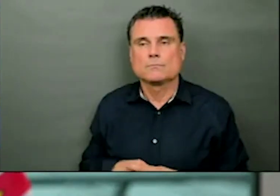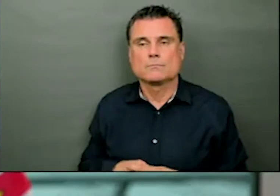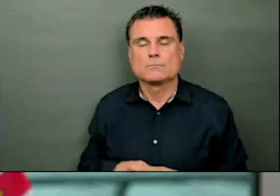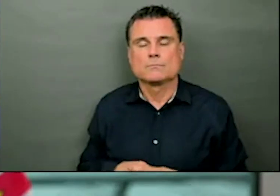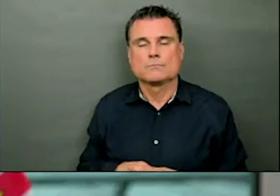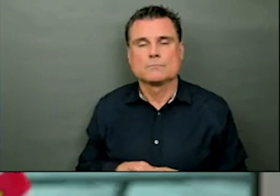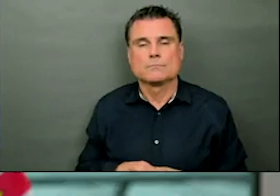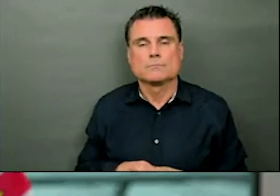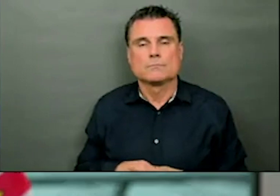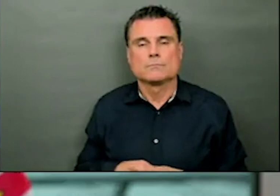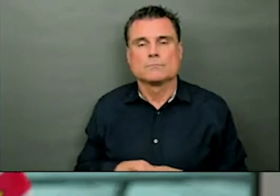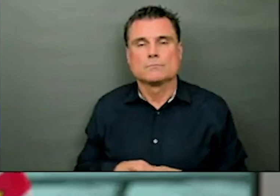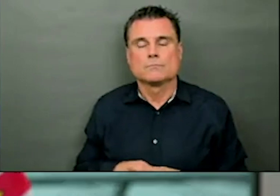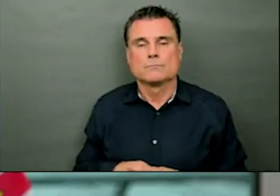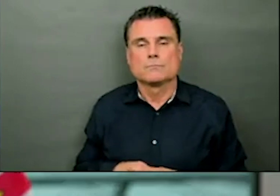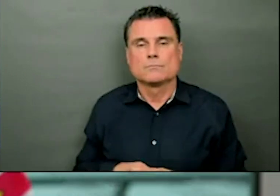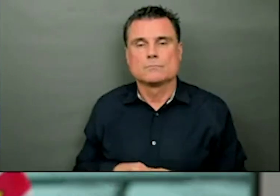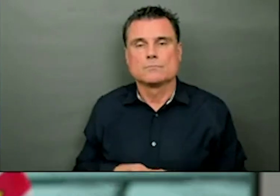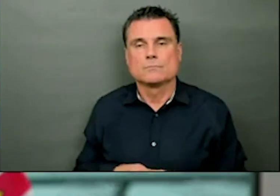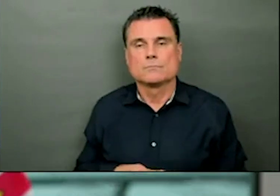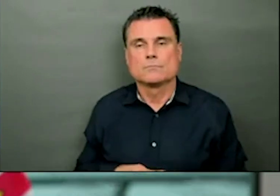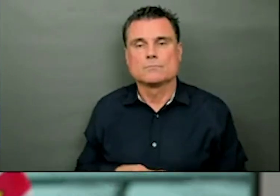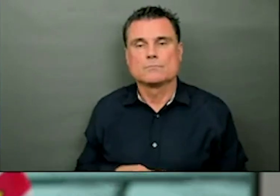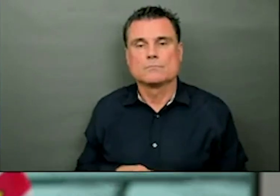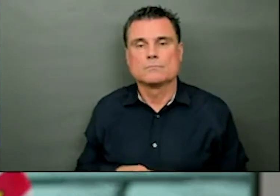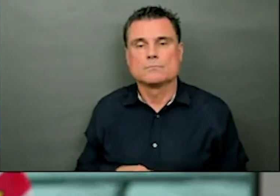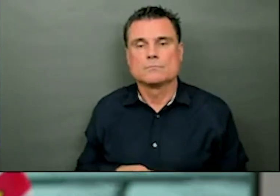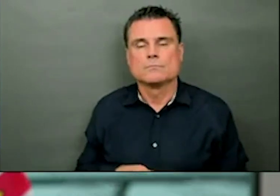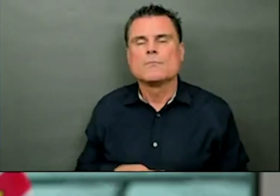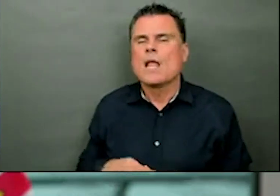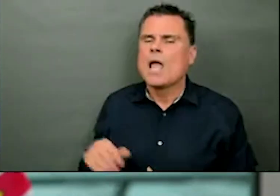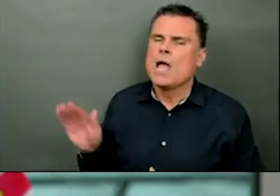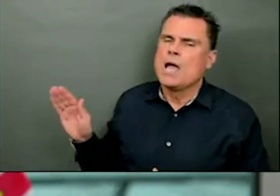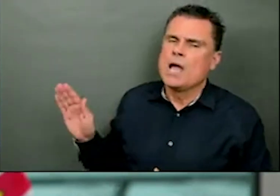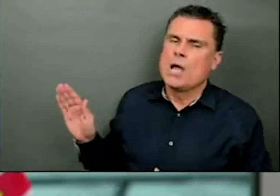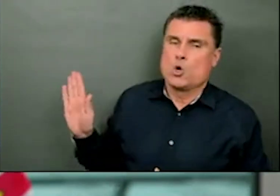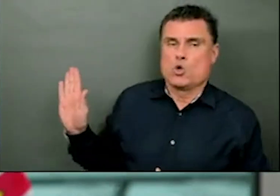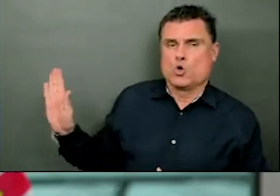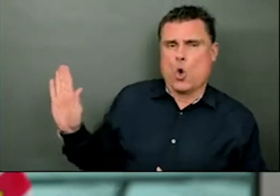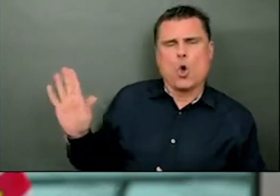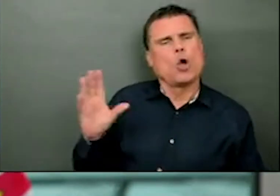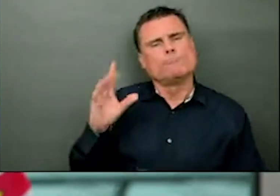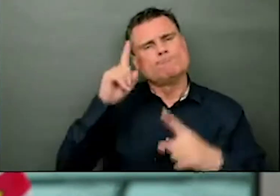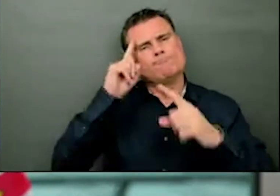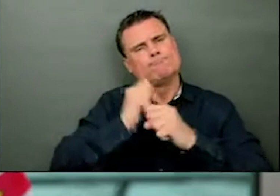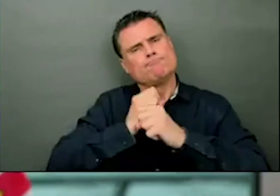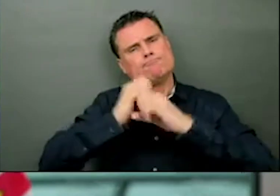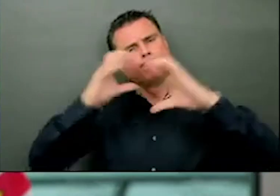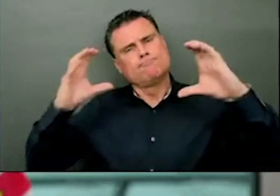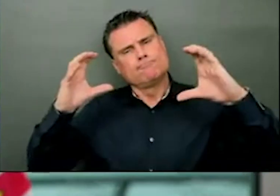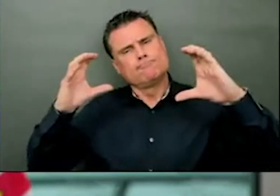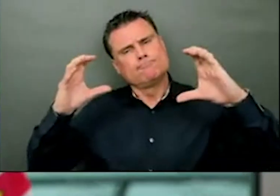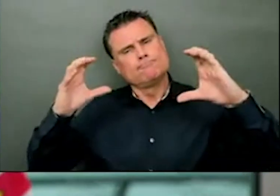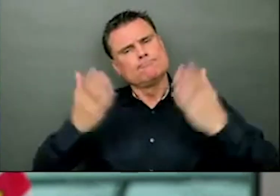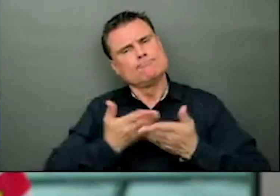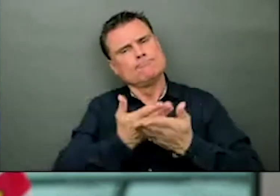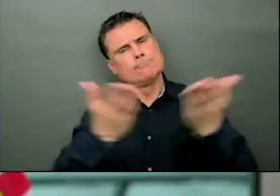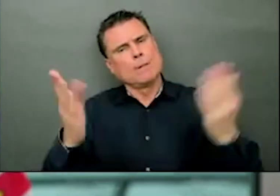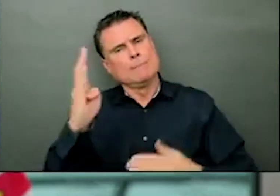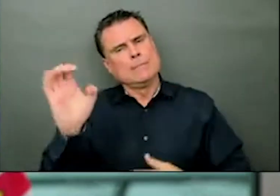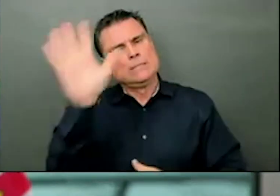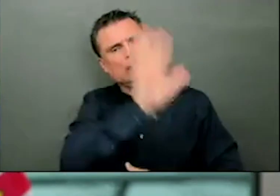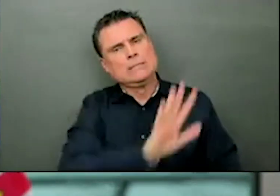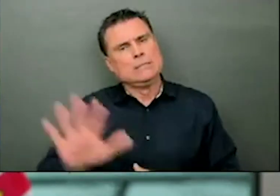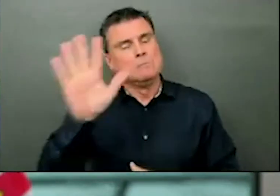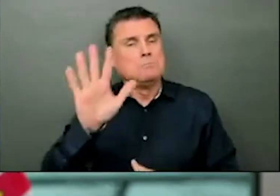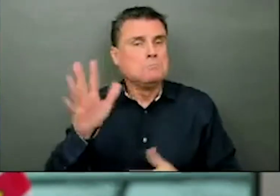is your estimate of the total number of variant cases that could potentially be out there in